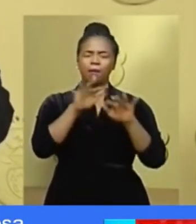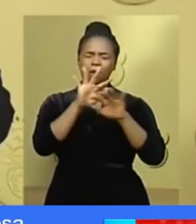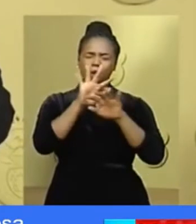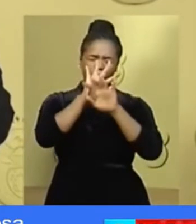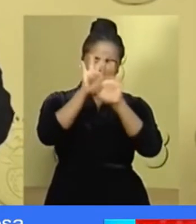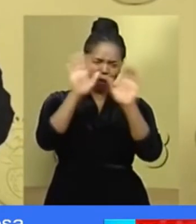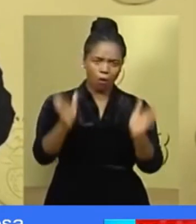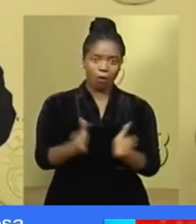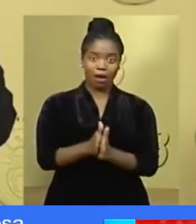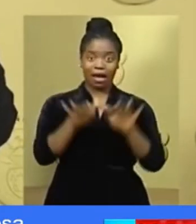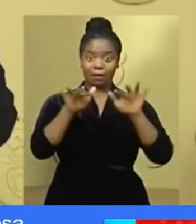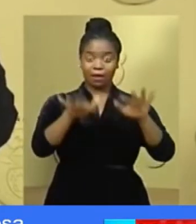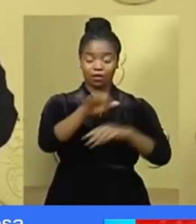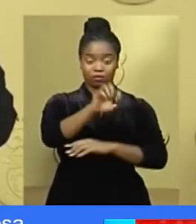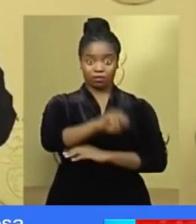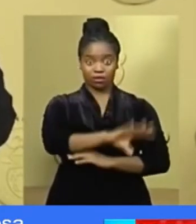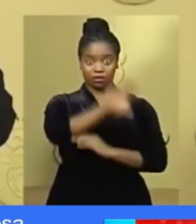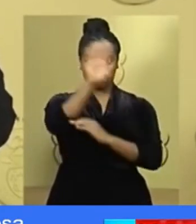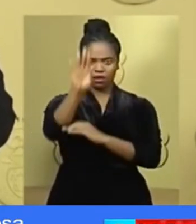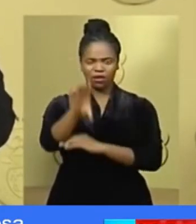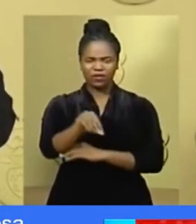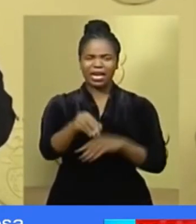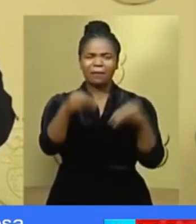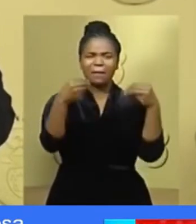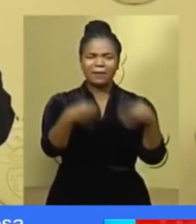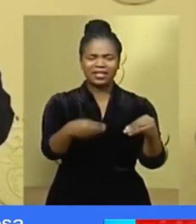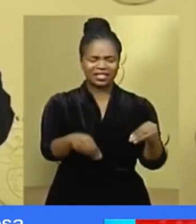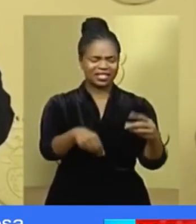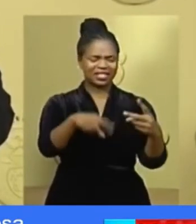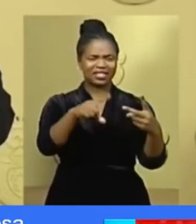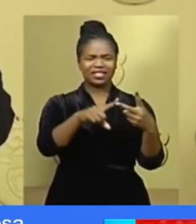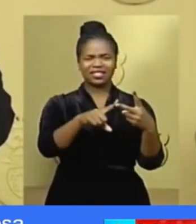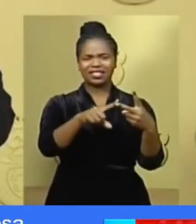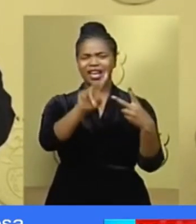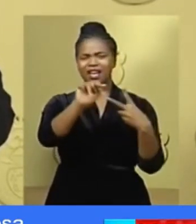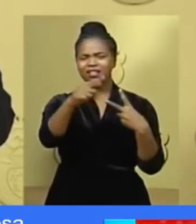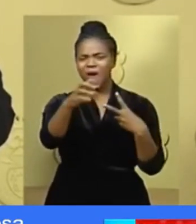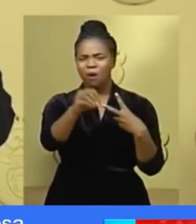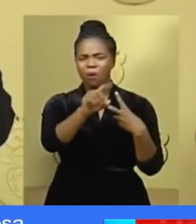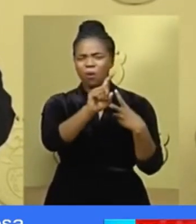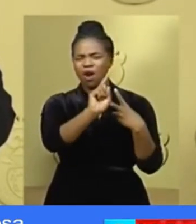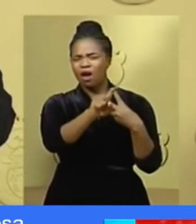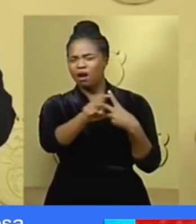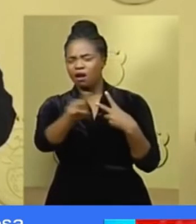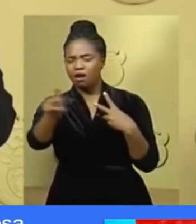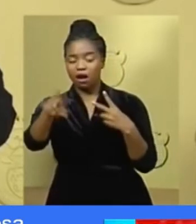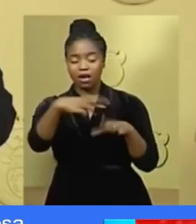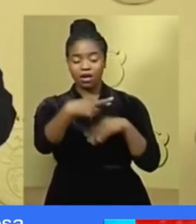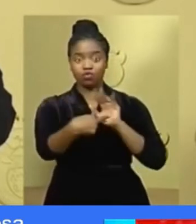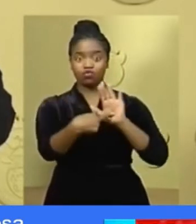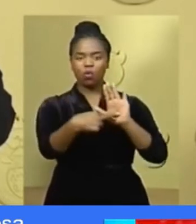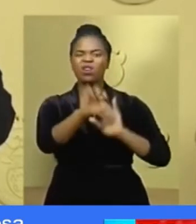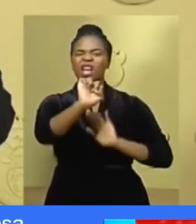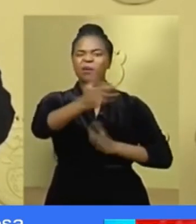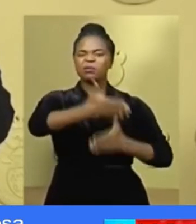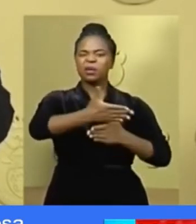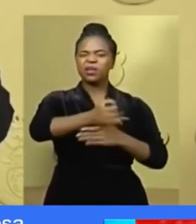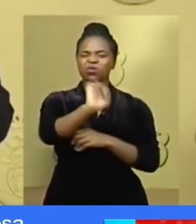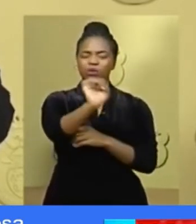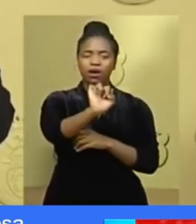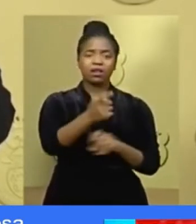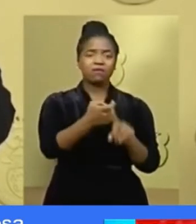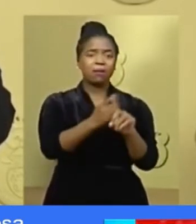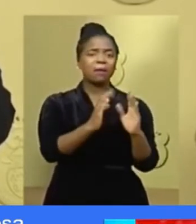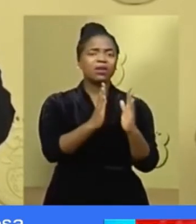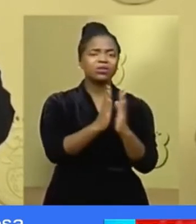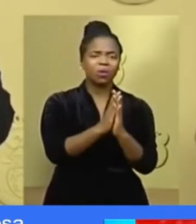has been mobilized and has accepted the role that it needs to play. From religious